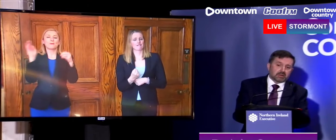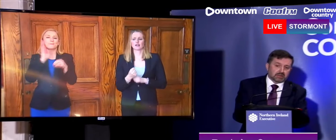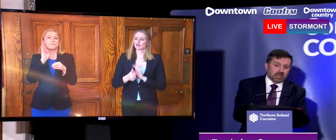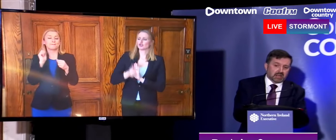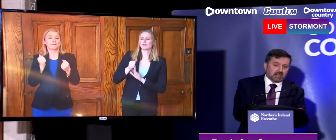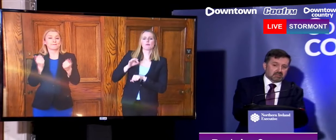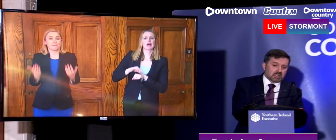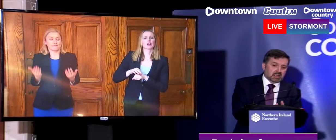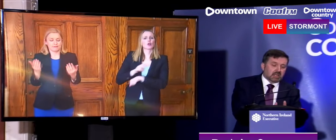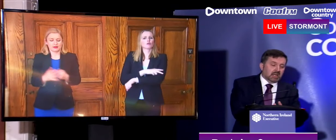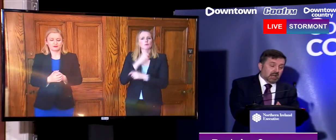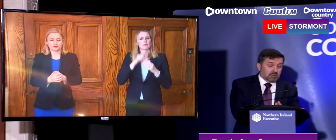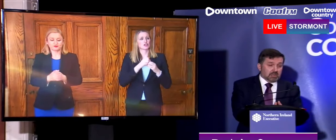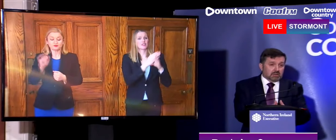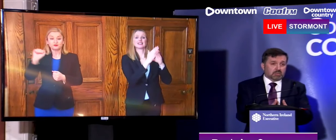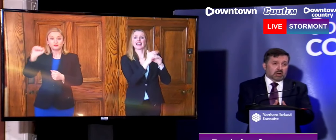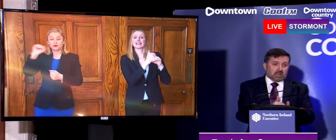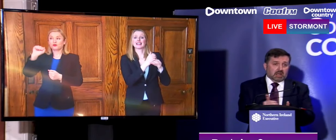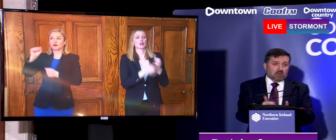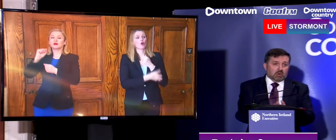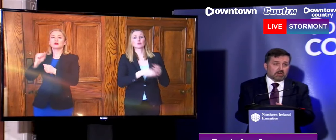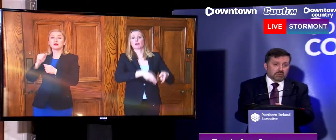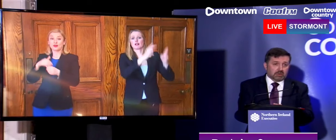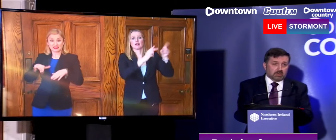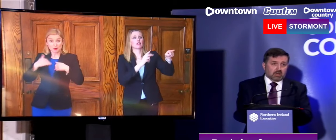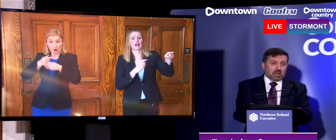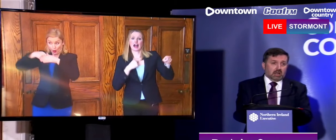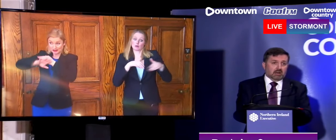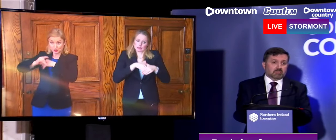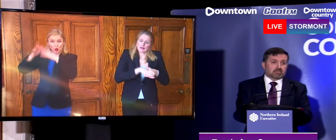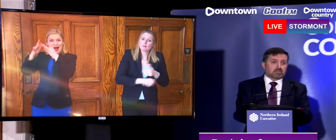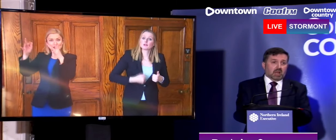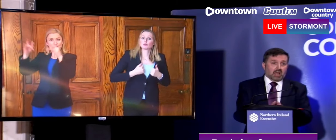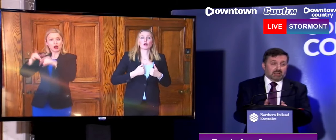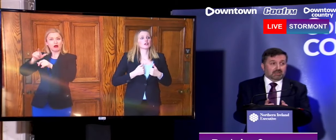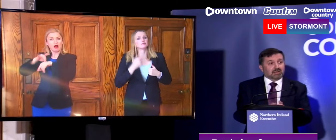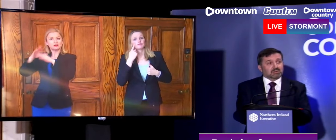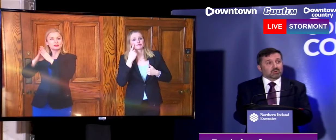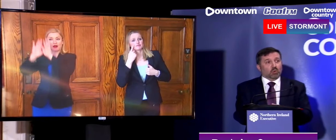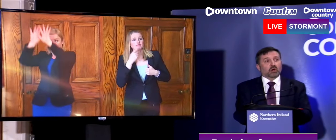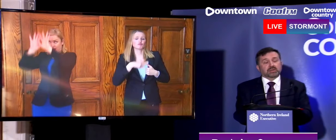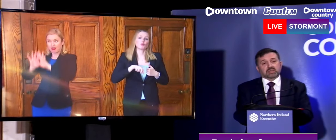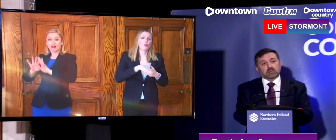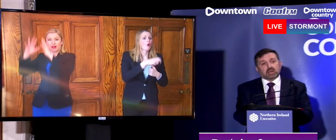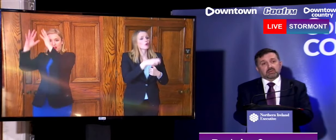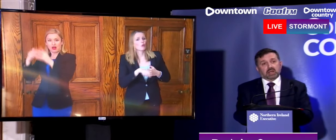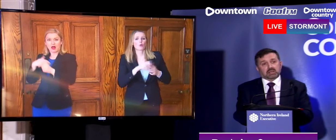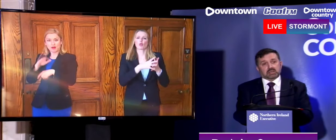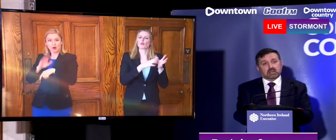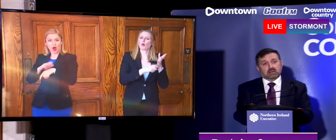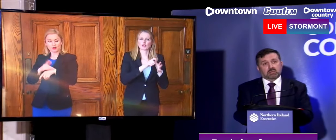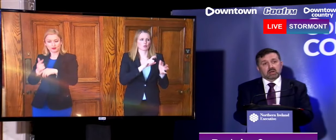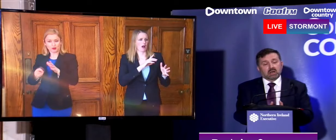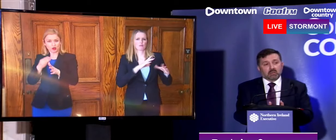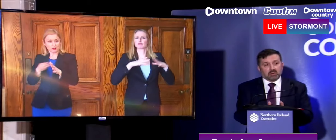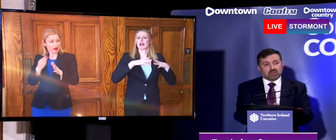referred to our new Nightingale facility, I was there this morning and had a walk through the wards as they were getting ready